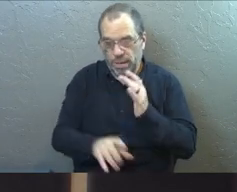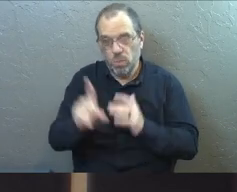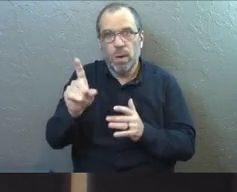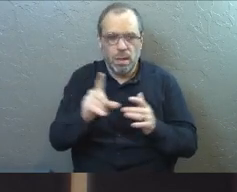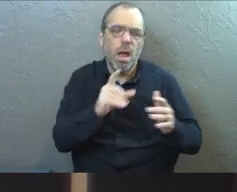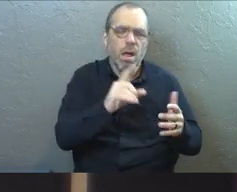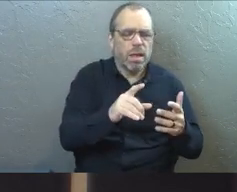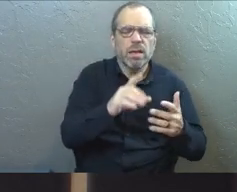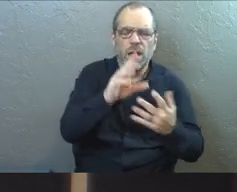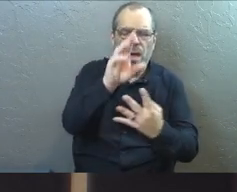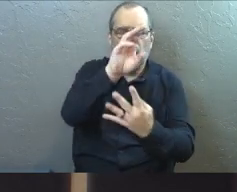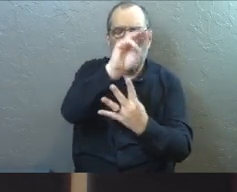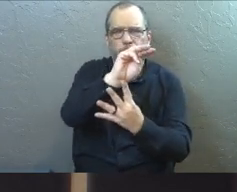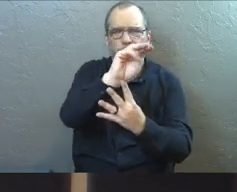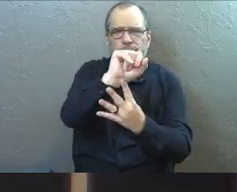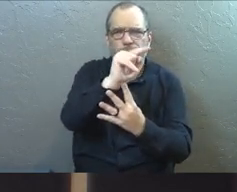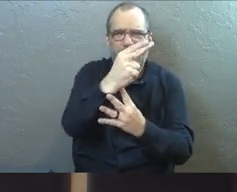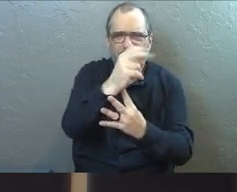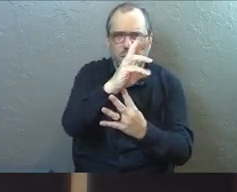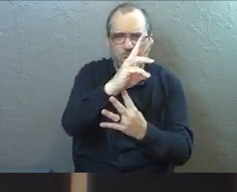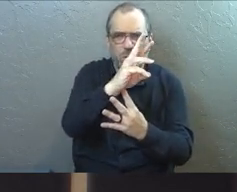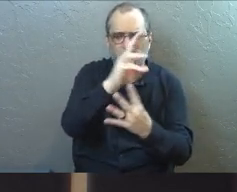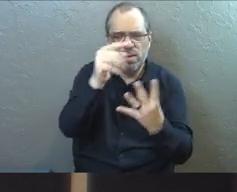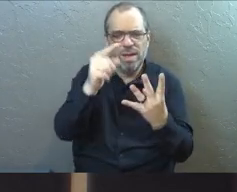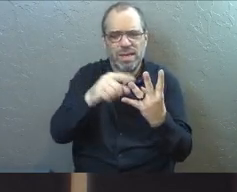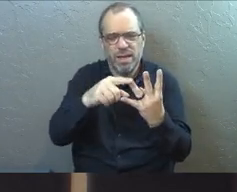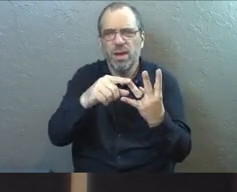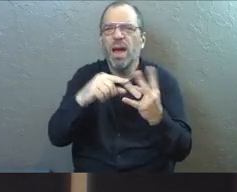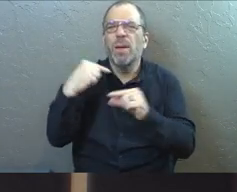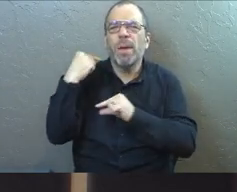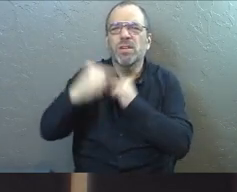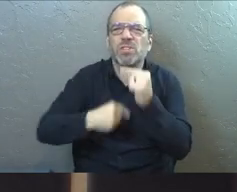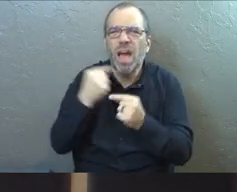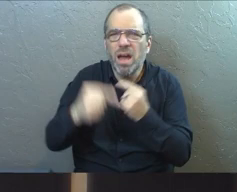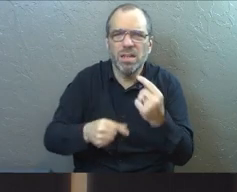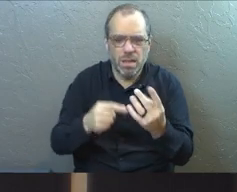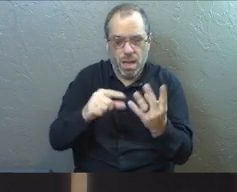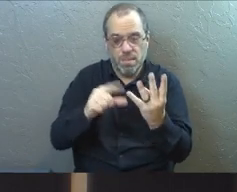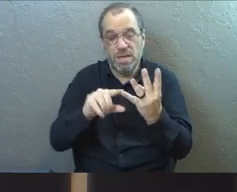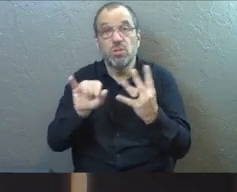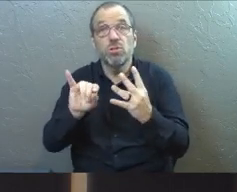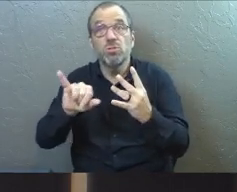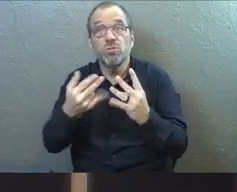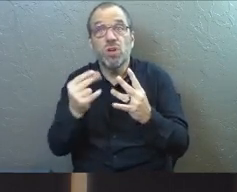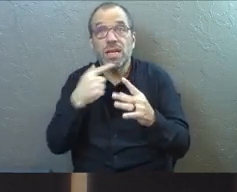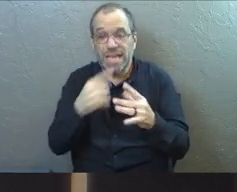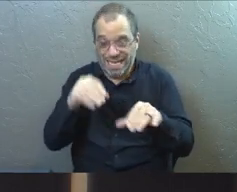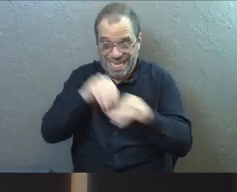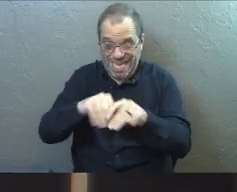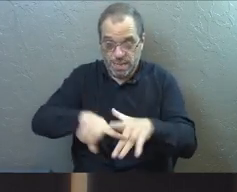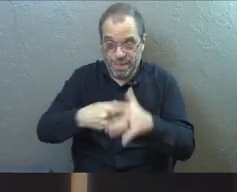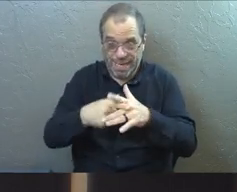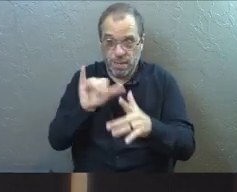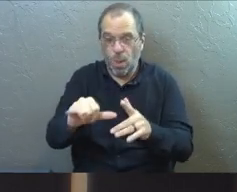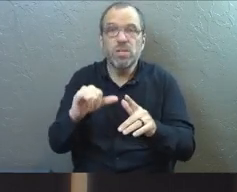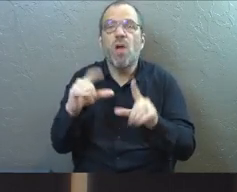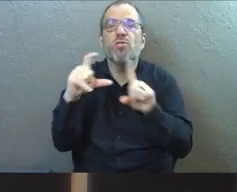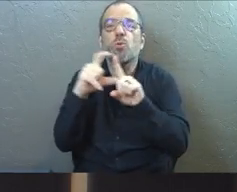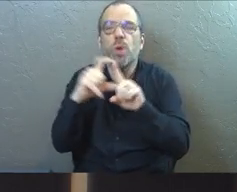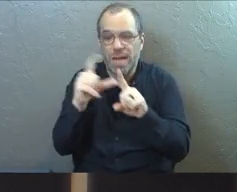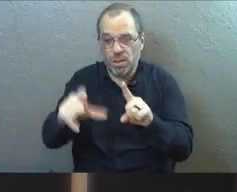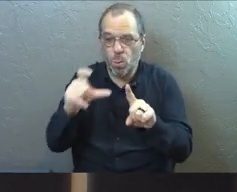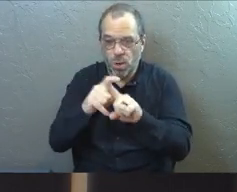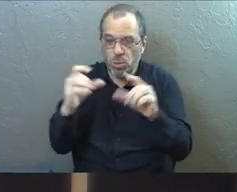gospels give like maybe like a genealogy of Jesus or talk about his birth. But John starts his gospel by saying, in the beginning was the word,